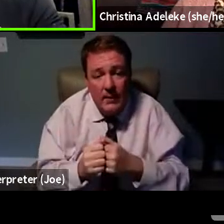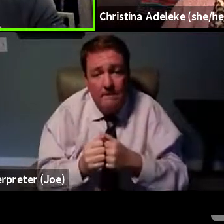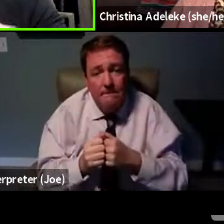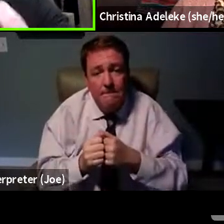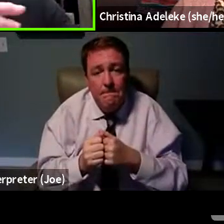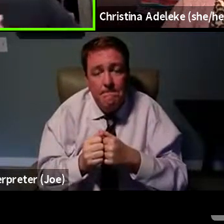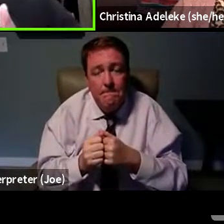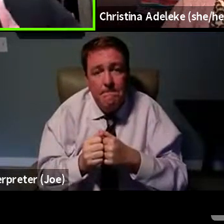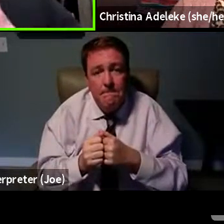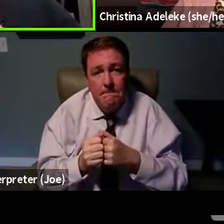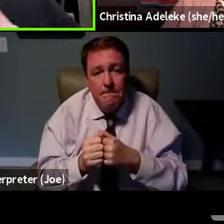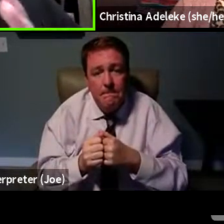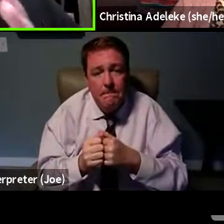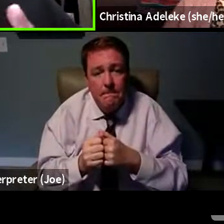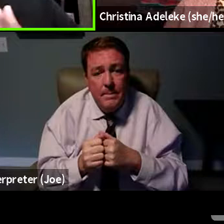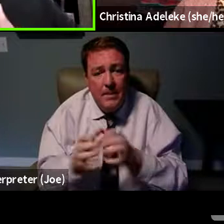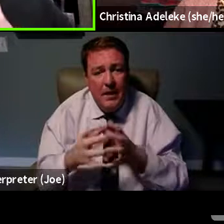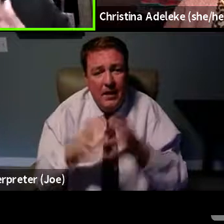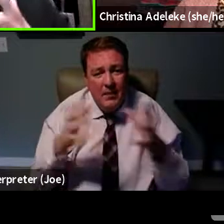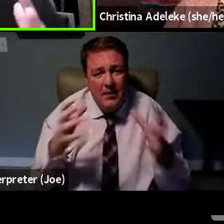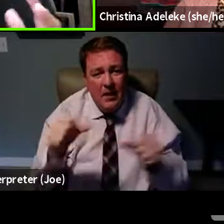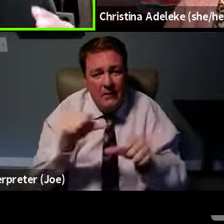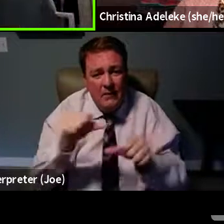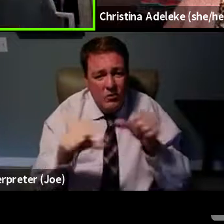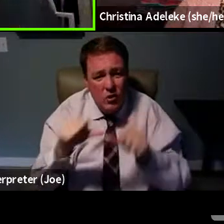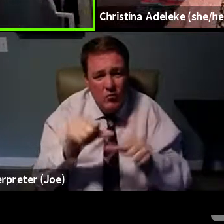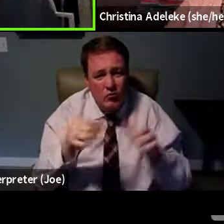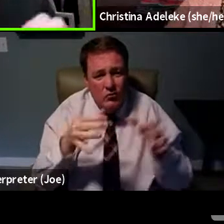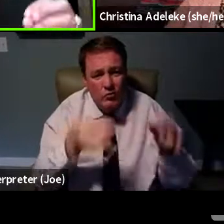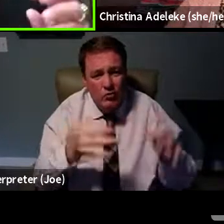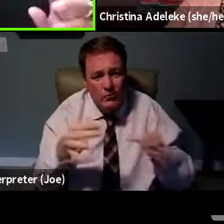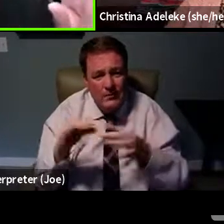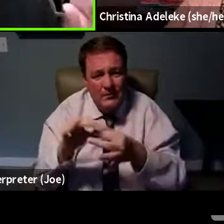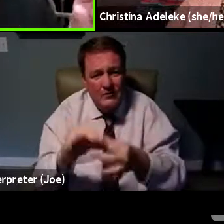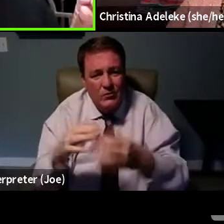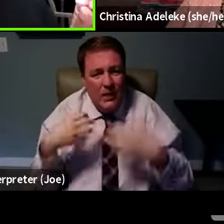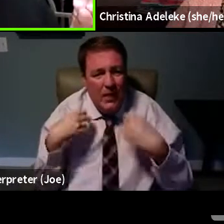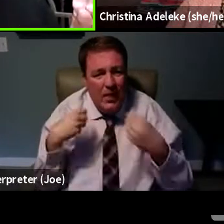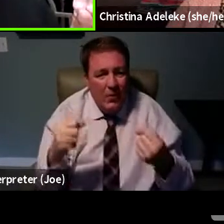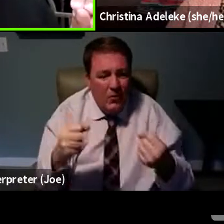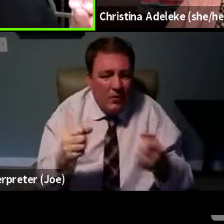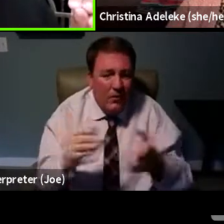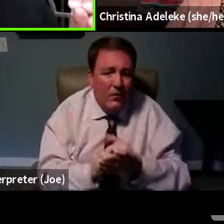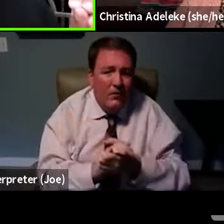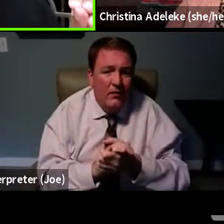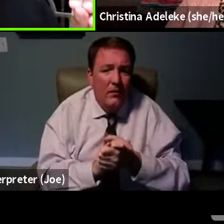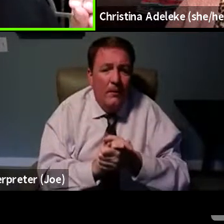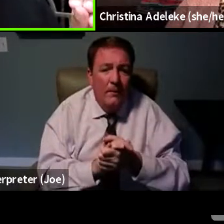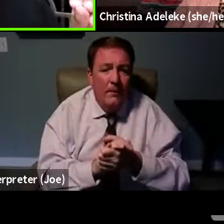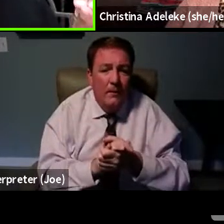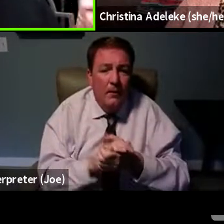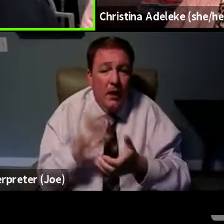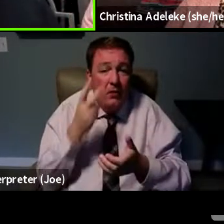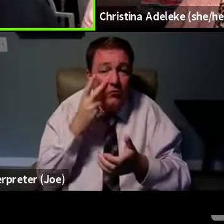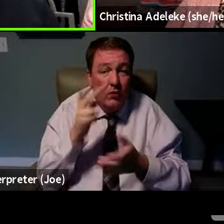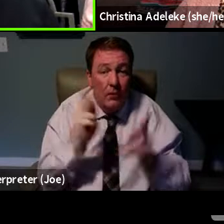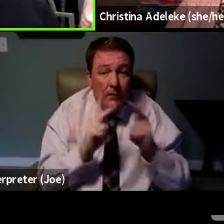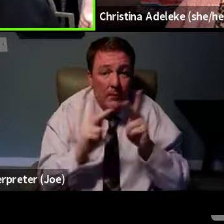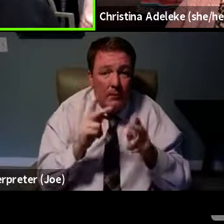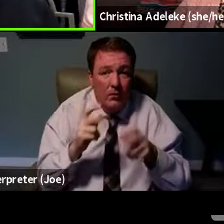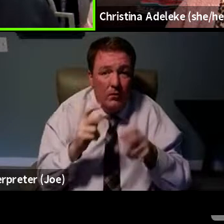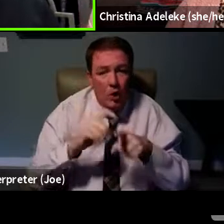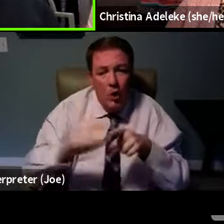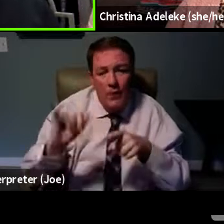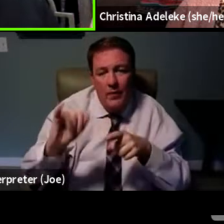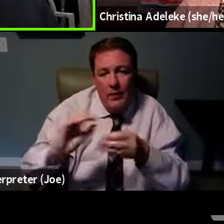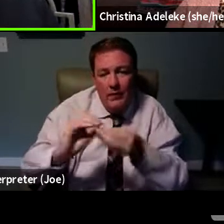you know, a lot of the social determinants of health that was addressed. I saw people call this number for